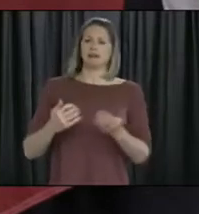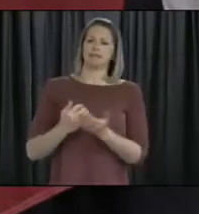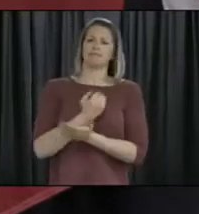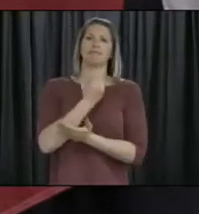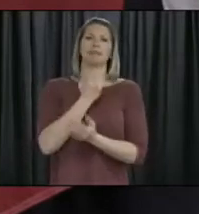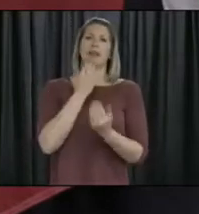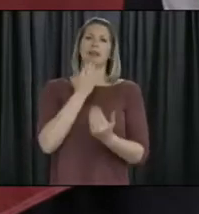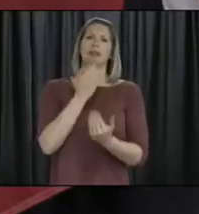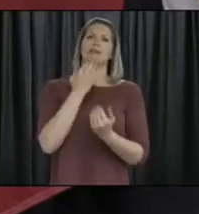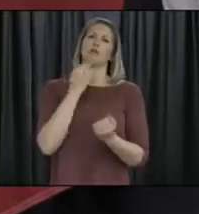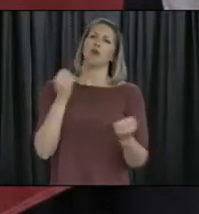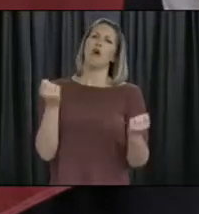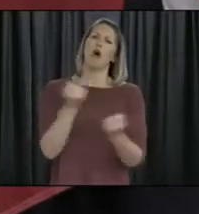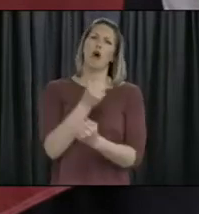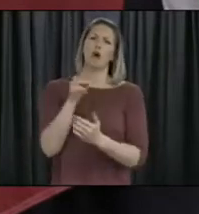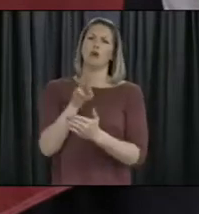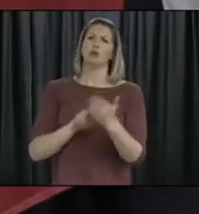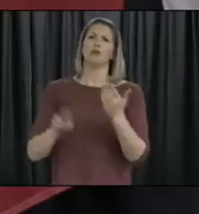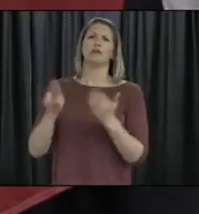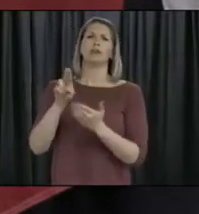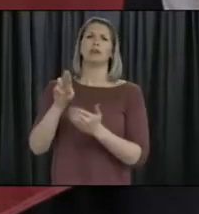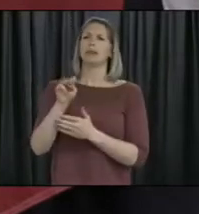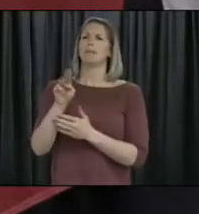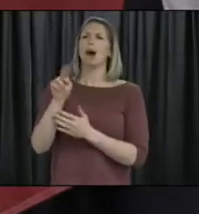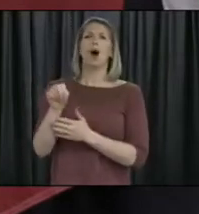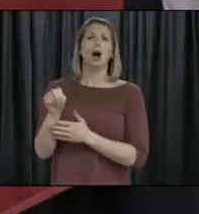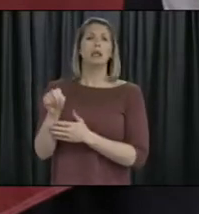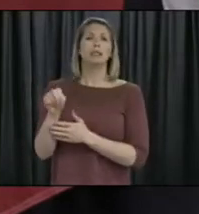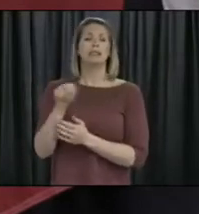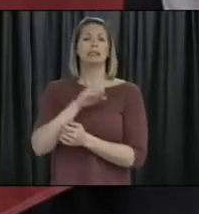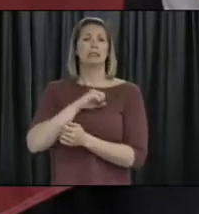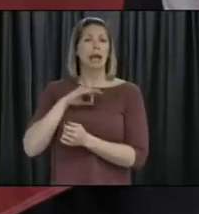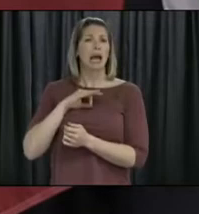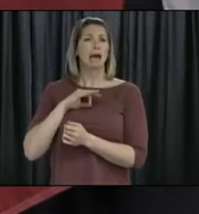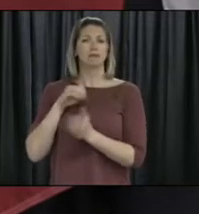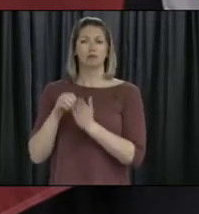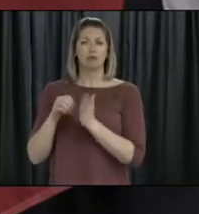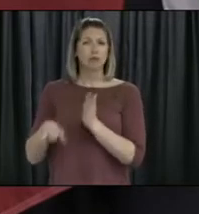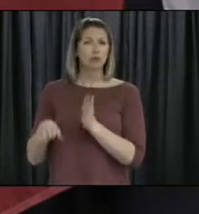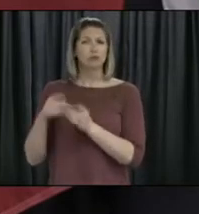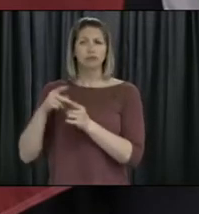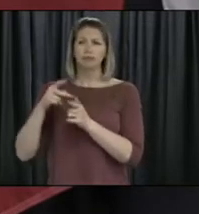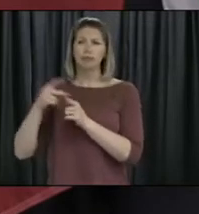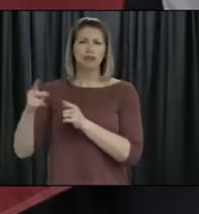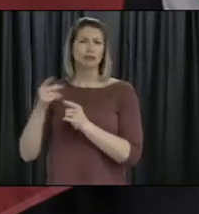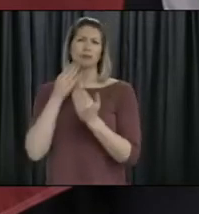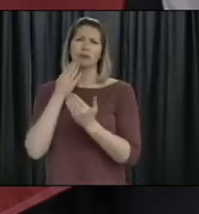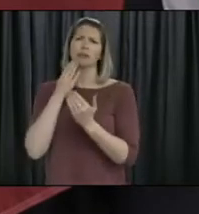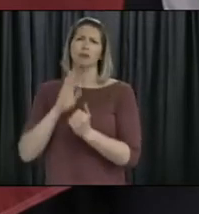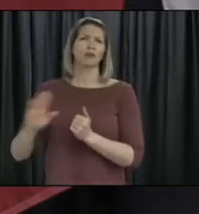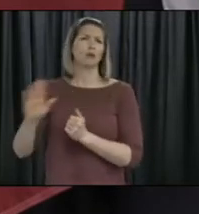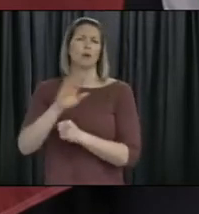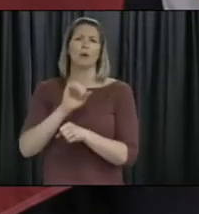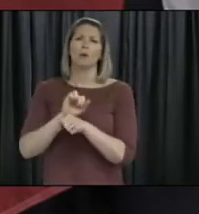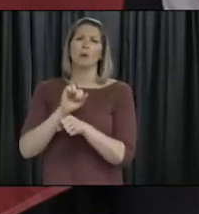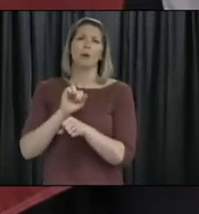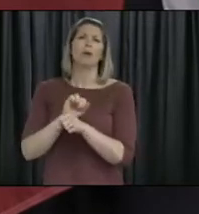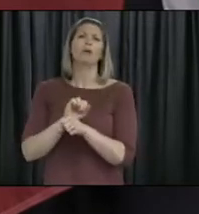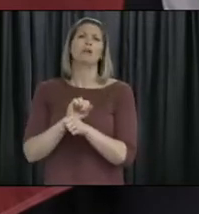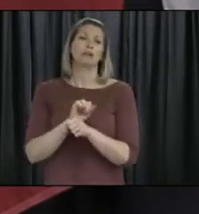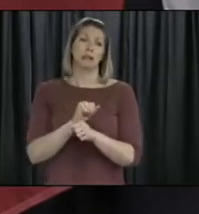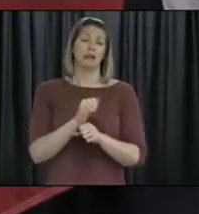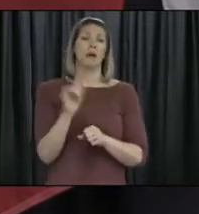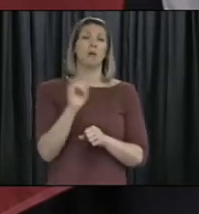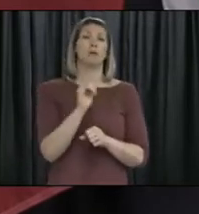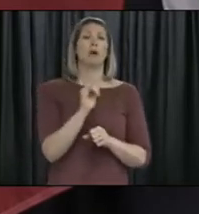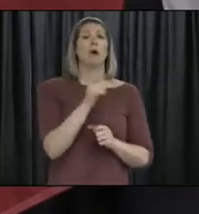include the students, I will say, as well, as with the college system as well, and some private, you know, institutions within our province that have done